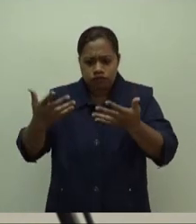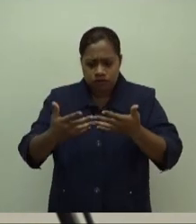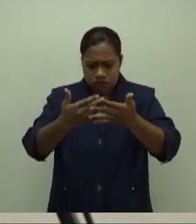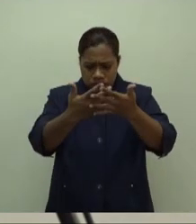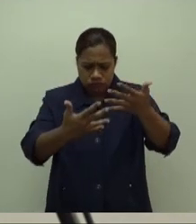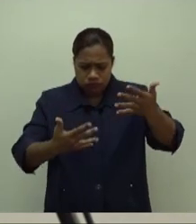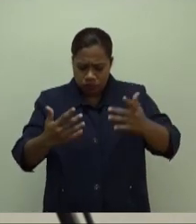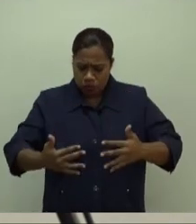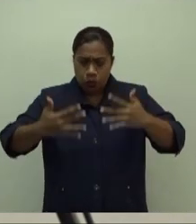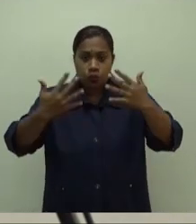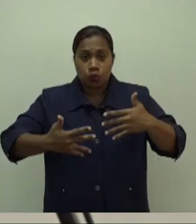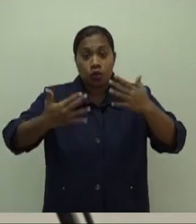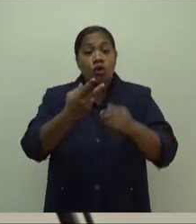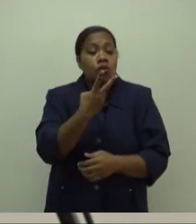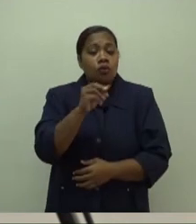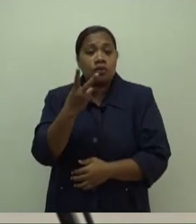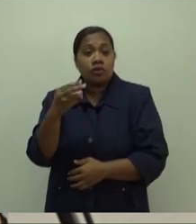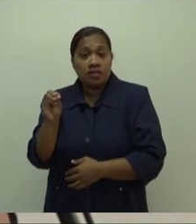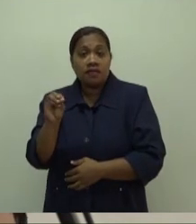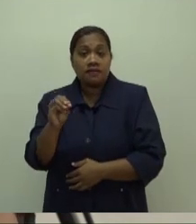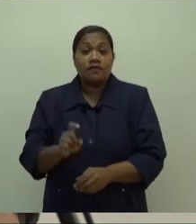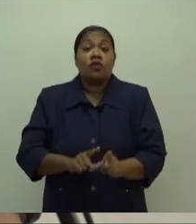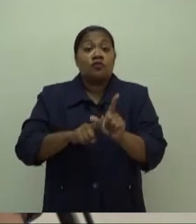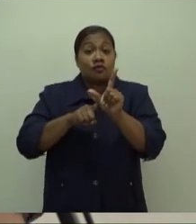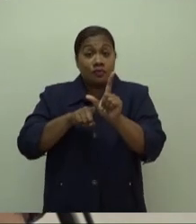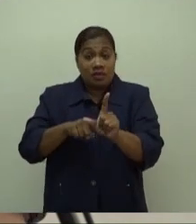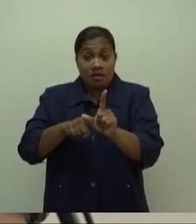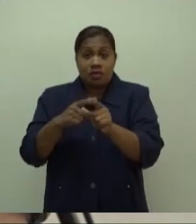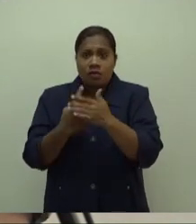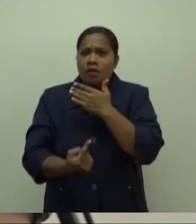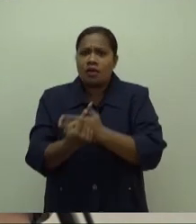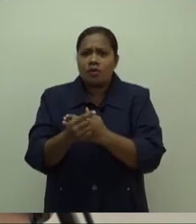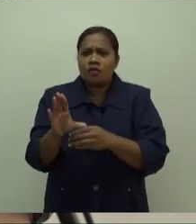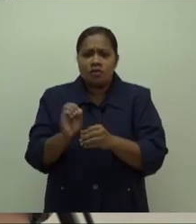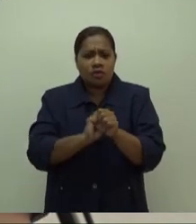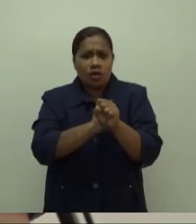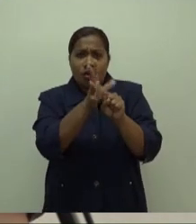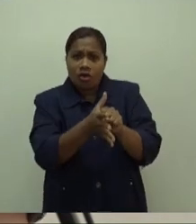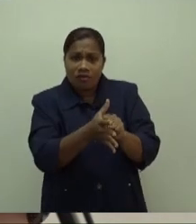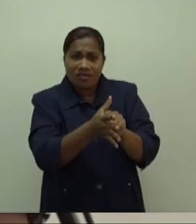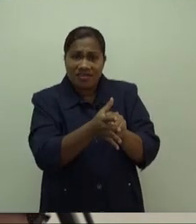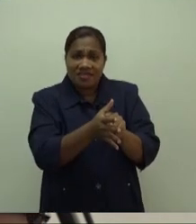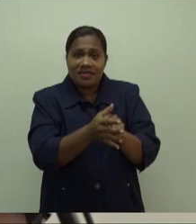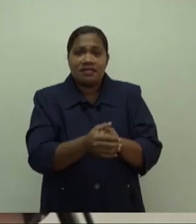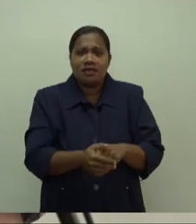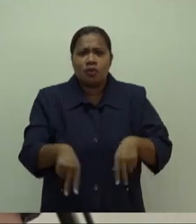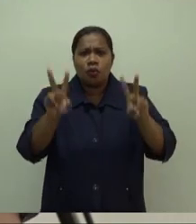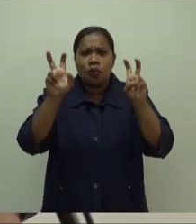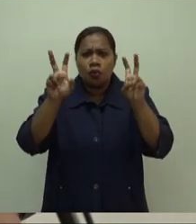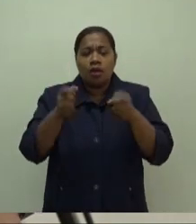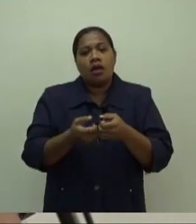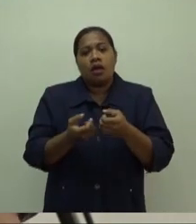In a year dominated by almost nothing but COVID-19 headlines, we lost an estimated 5,700